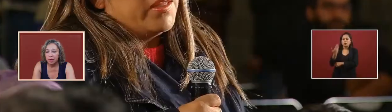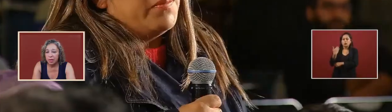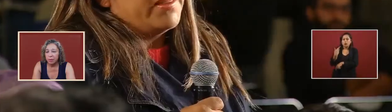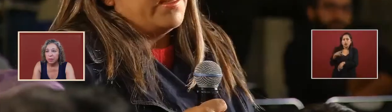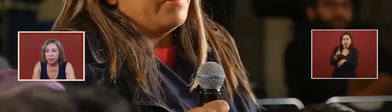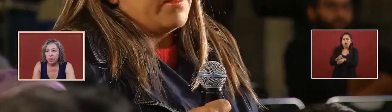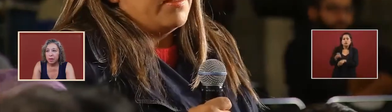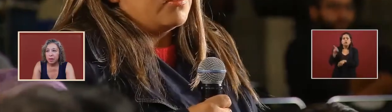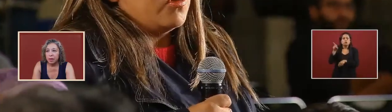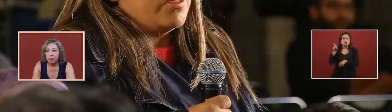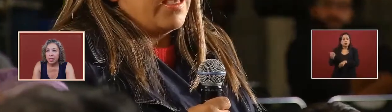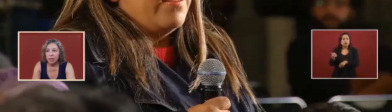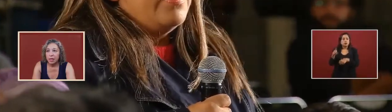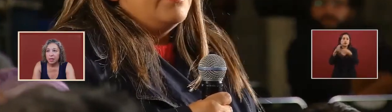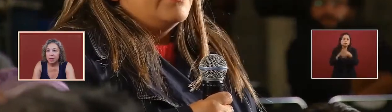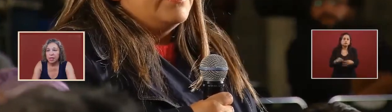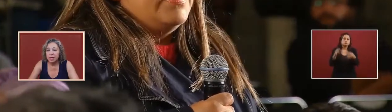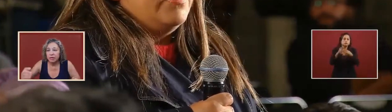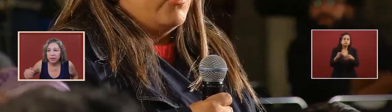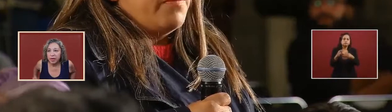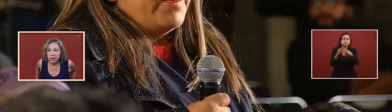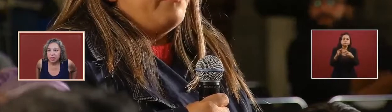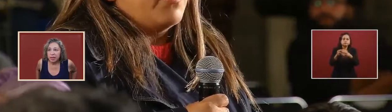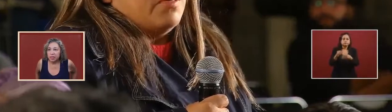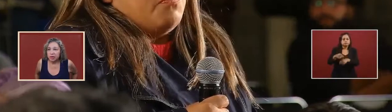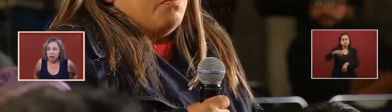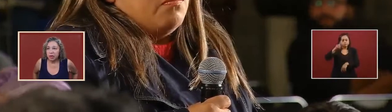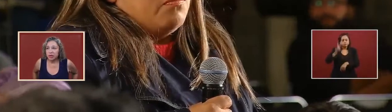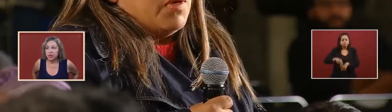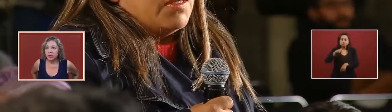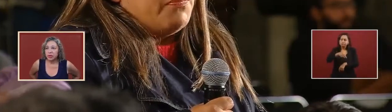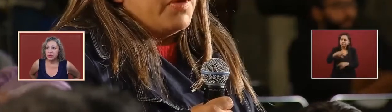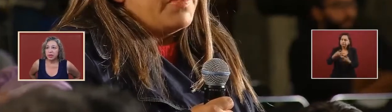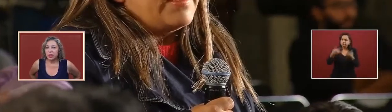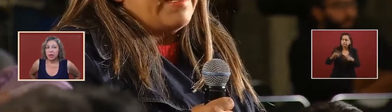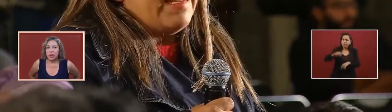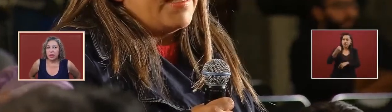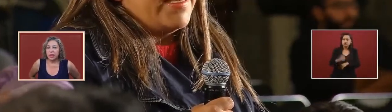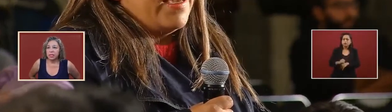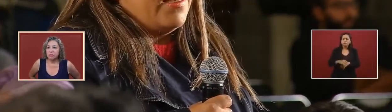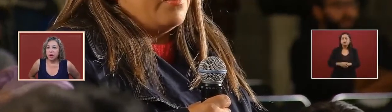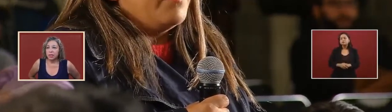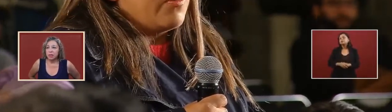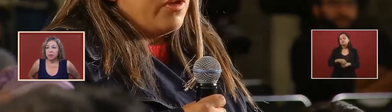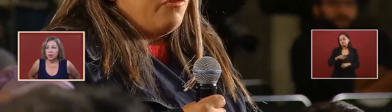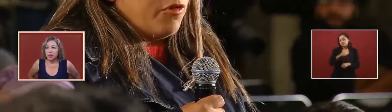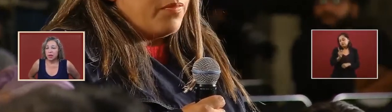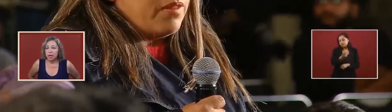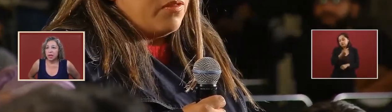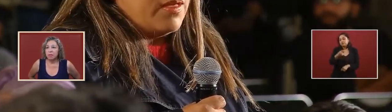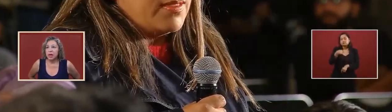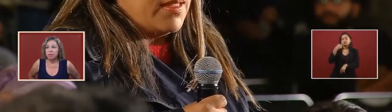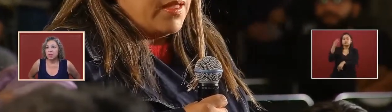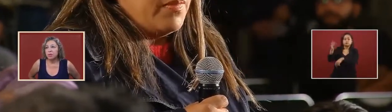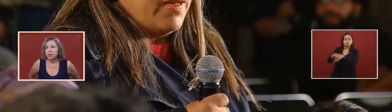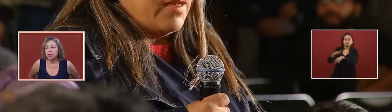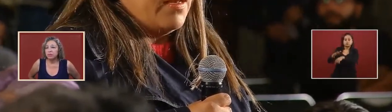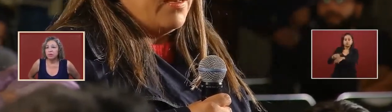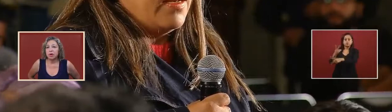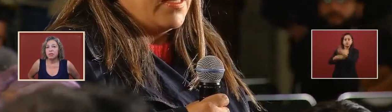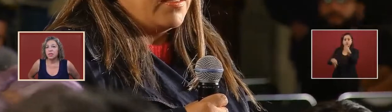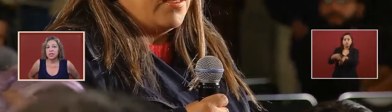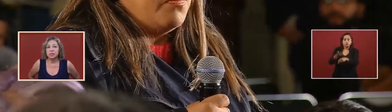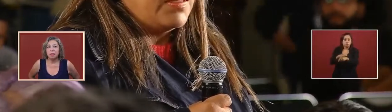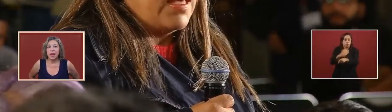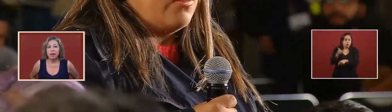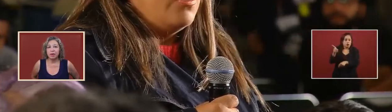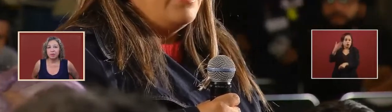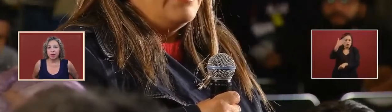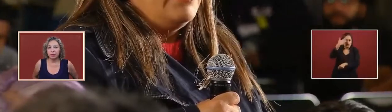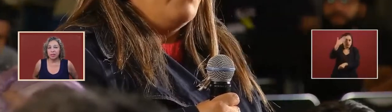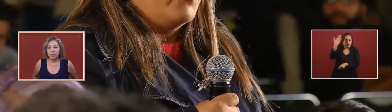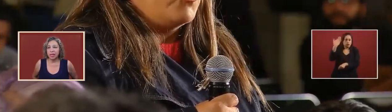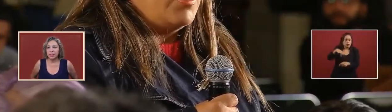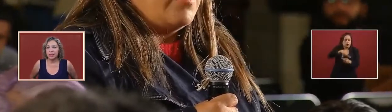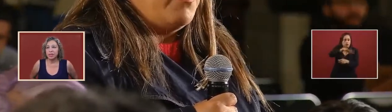held